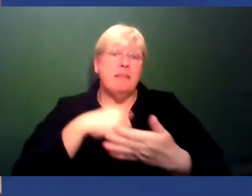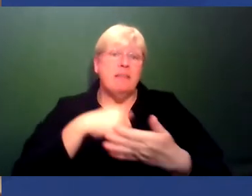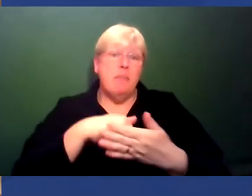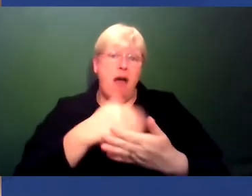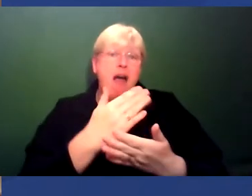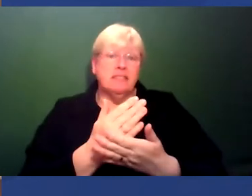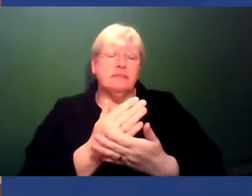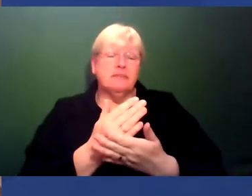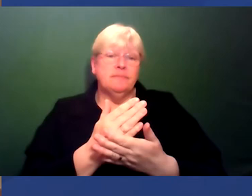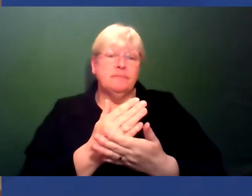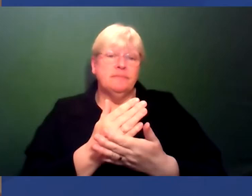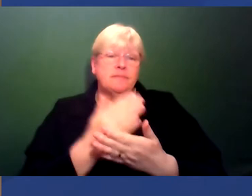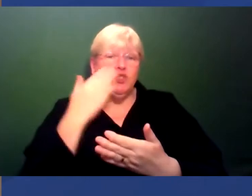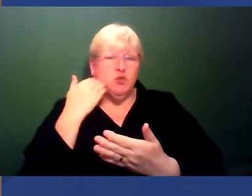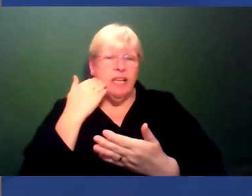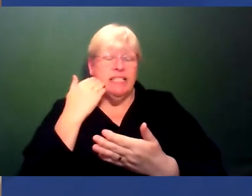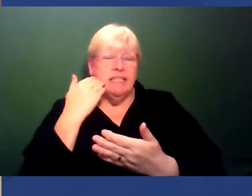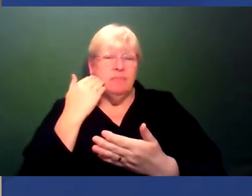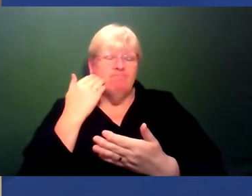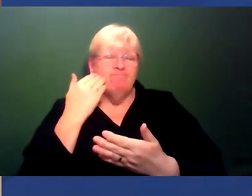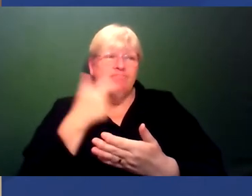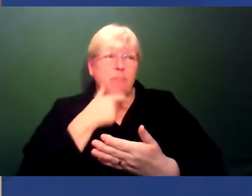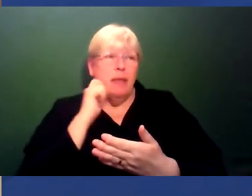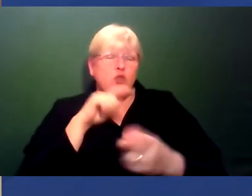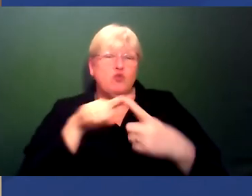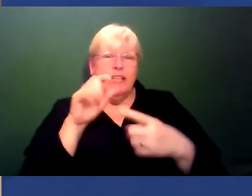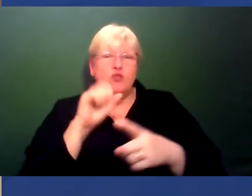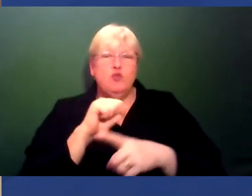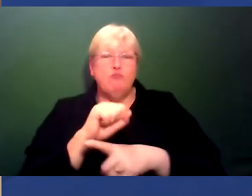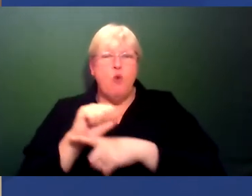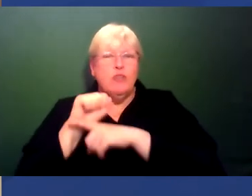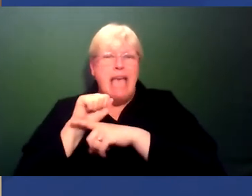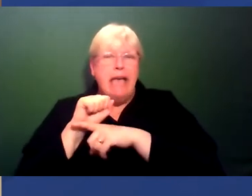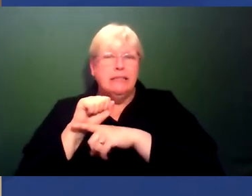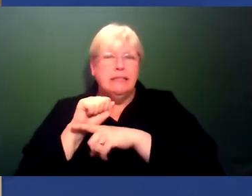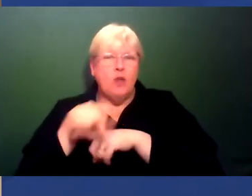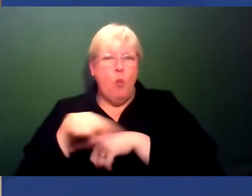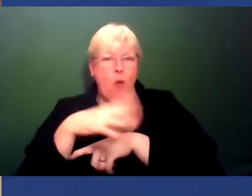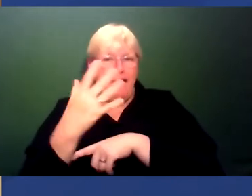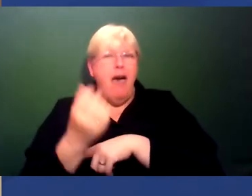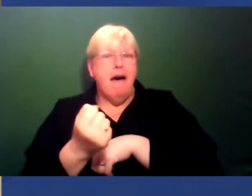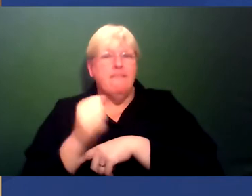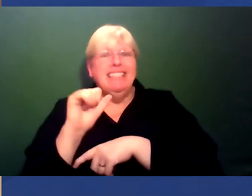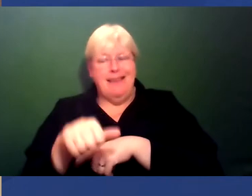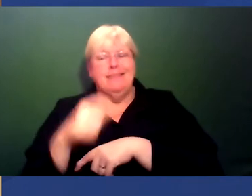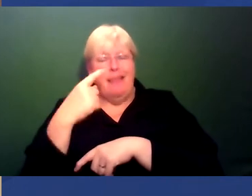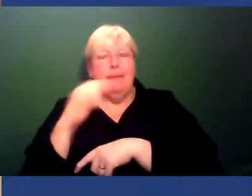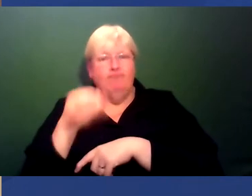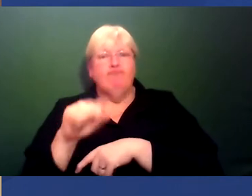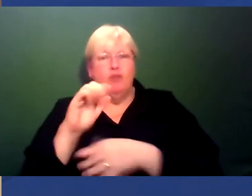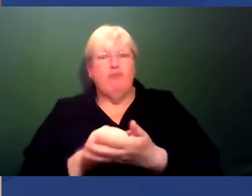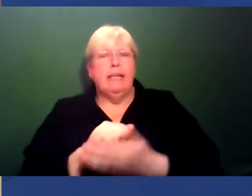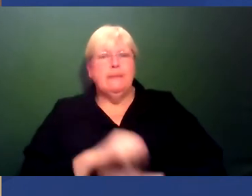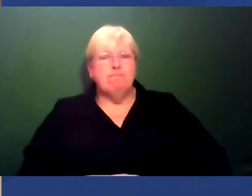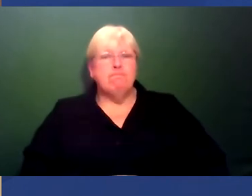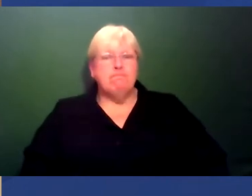is racism a manifestation of people trying to protect what they have? Then yes, of course. Yeah,